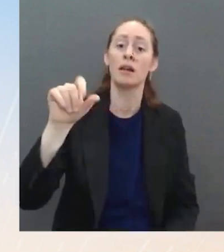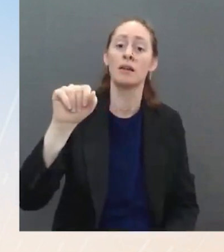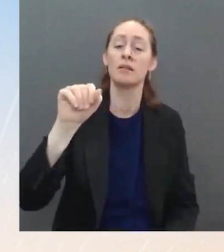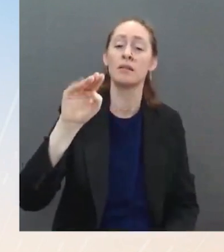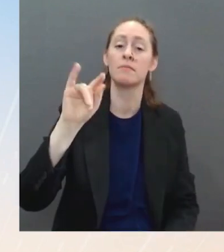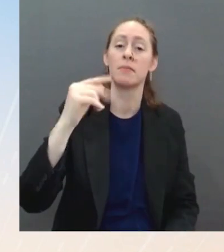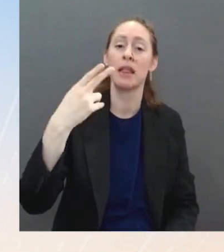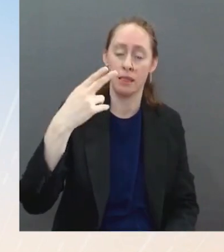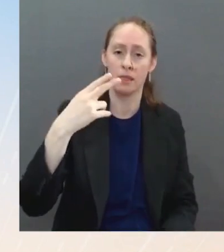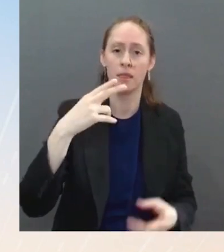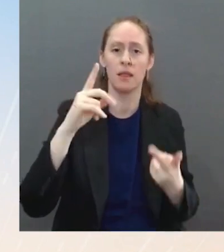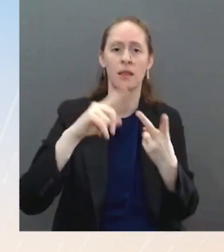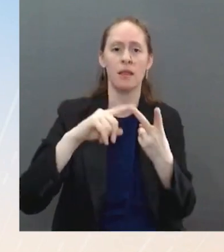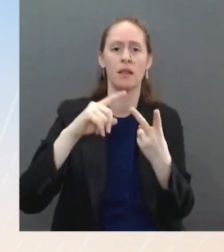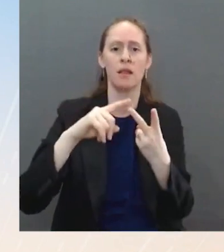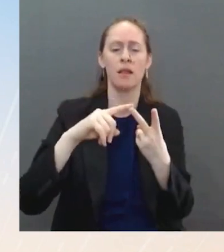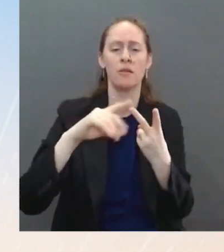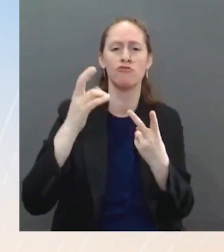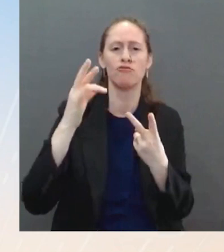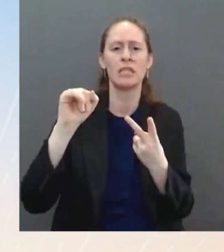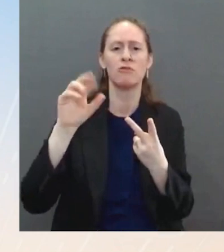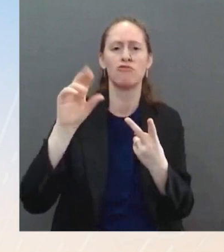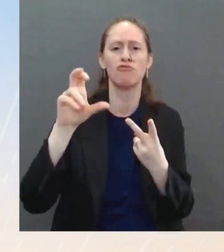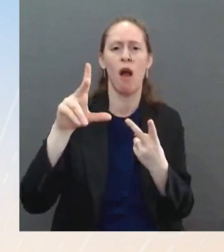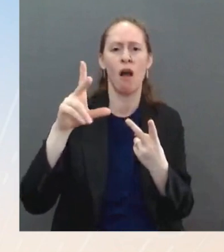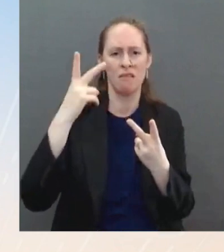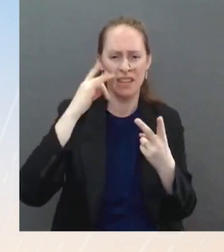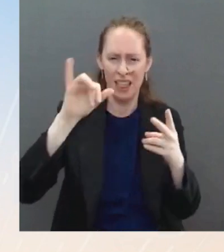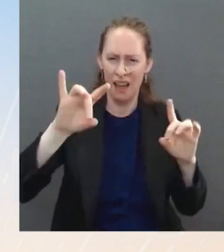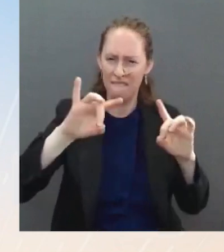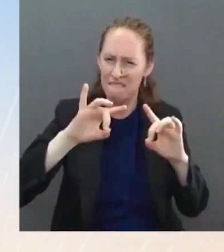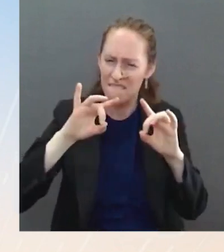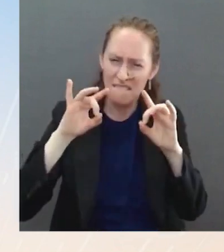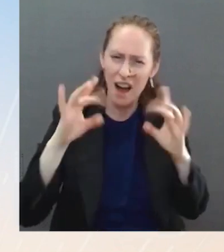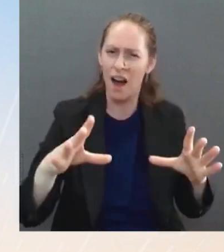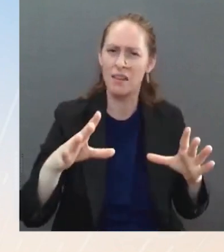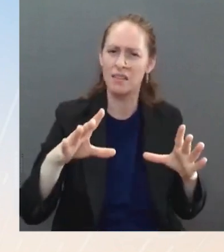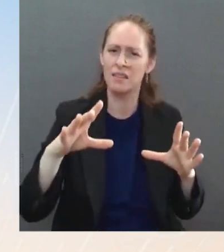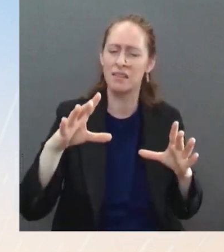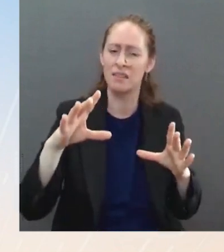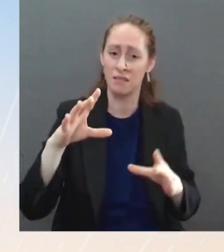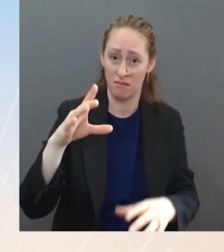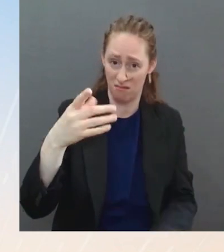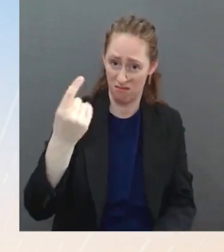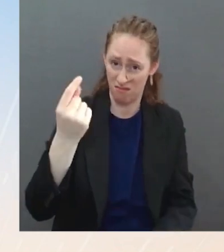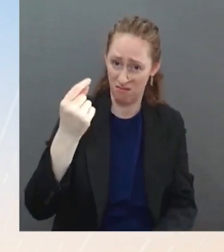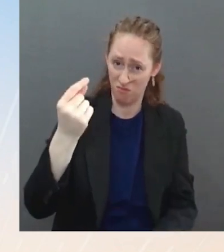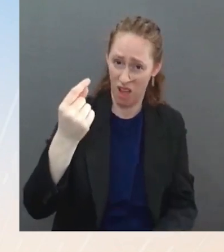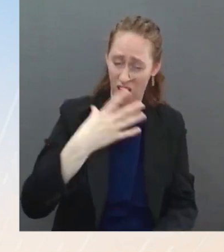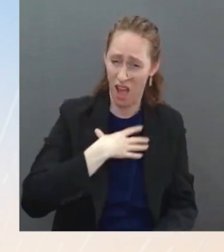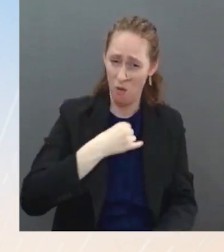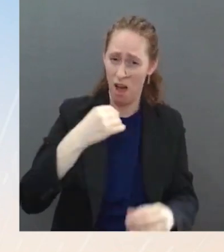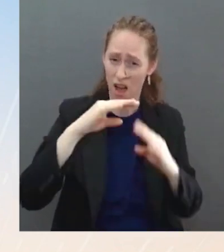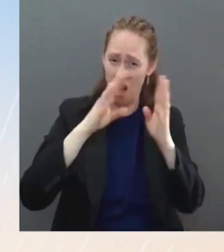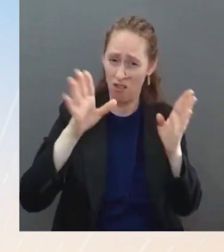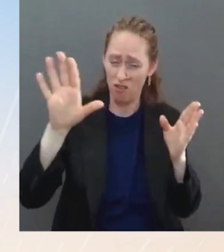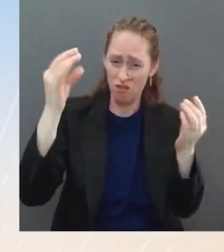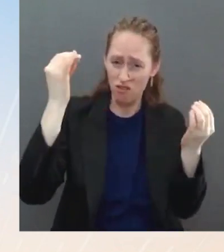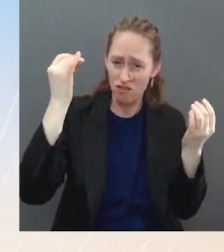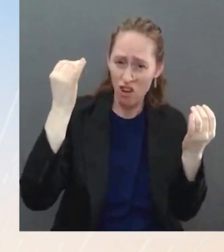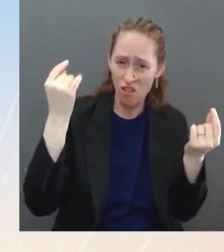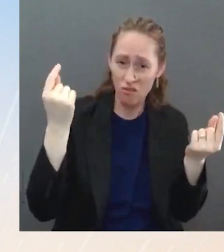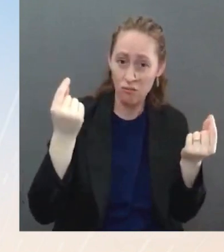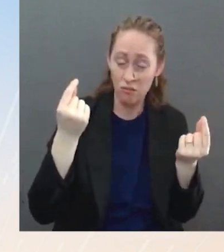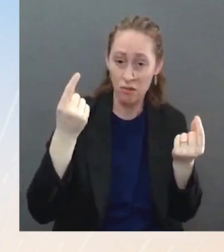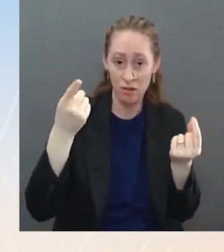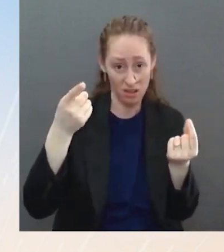unleashed on Chris Rock. Is that something that the White House condone, that type of violence? you condemn it? And do you